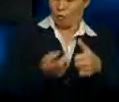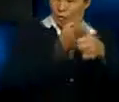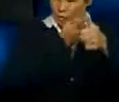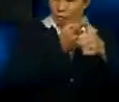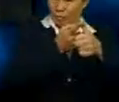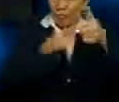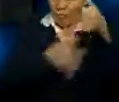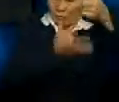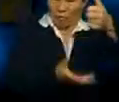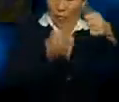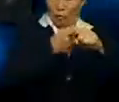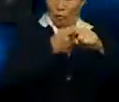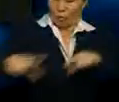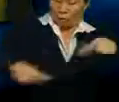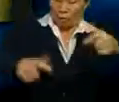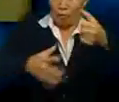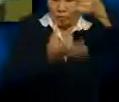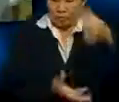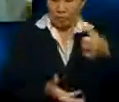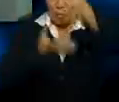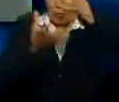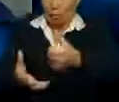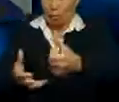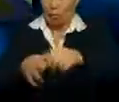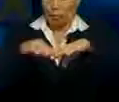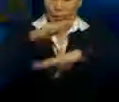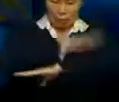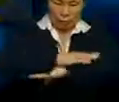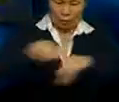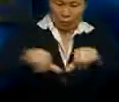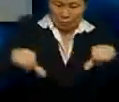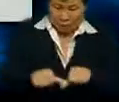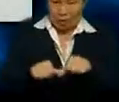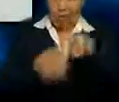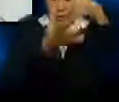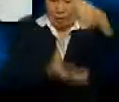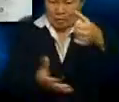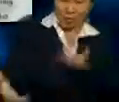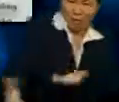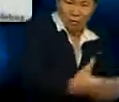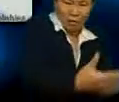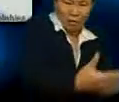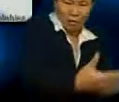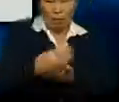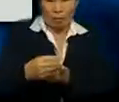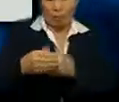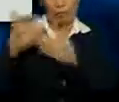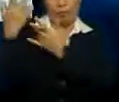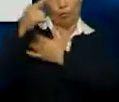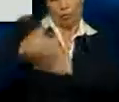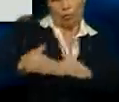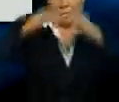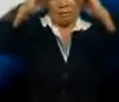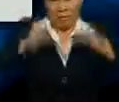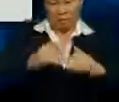the bunches from the lorries will be brought to the reception area, where the bunches are compiled and await the next process, which